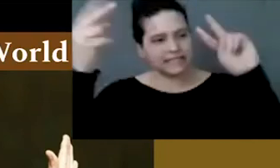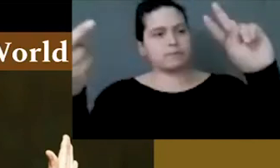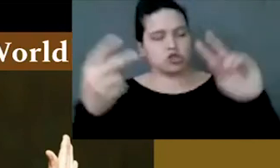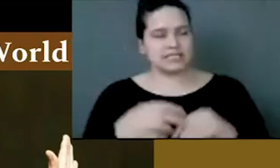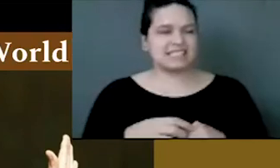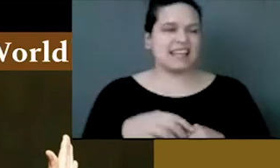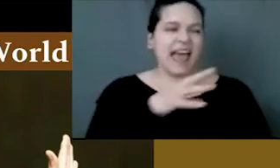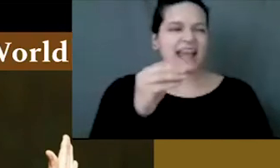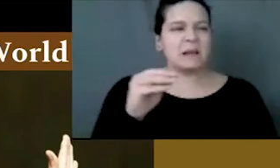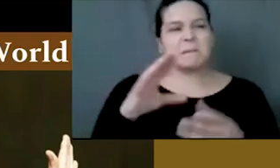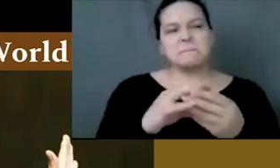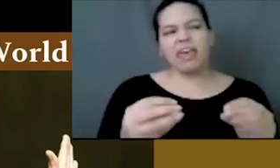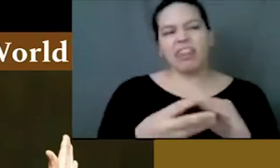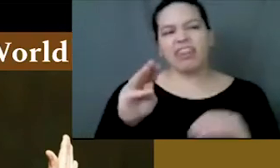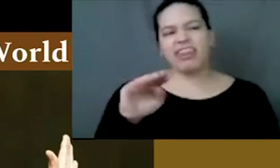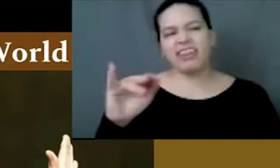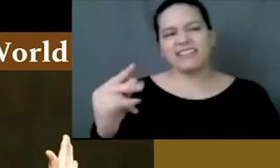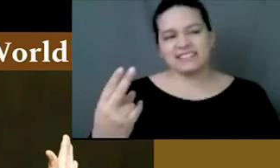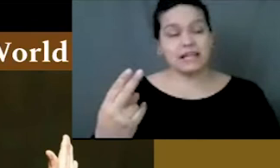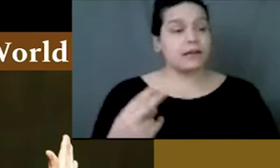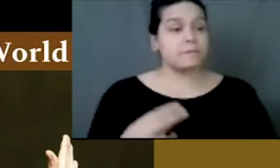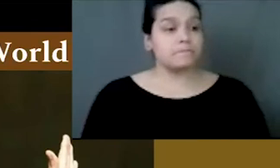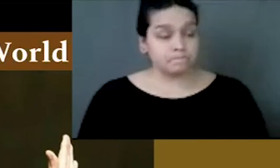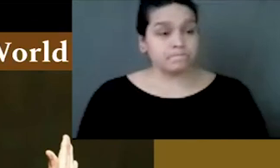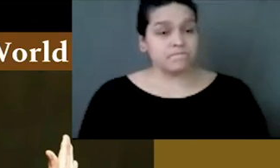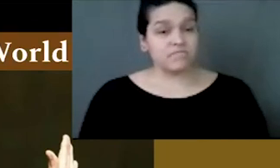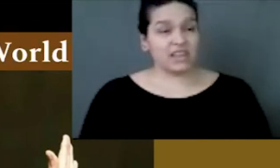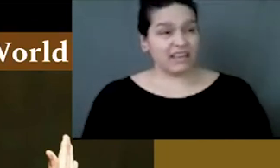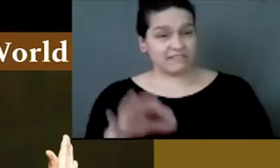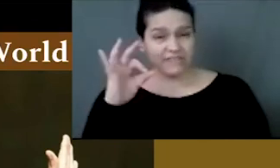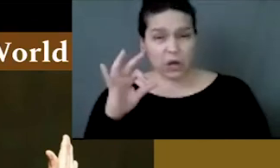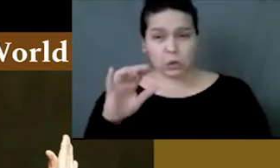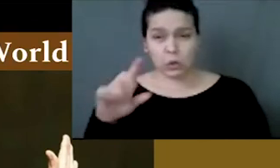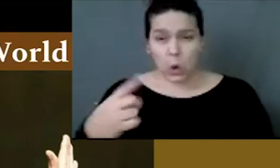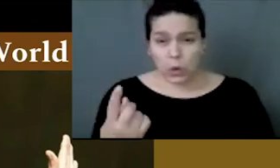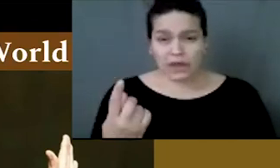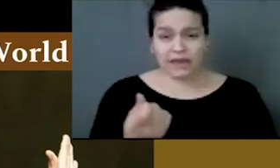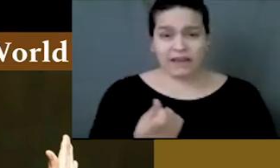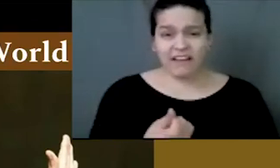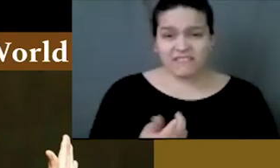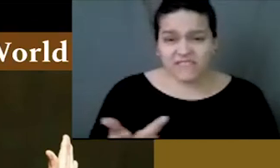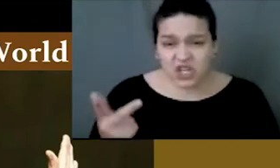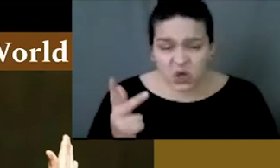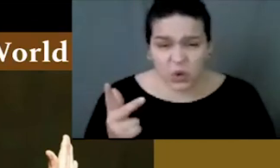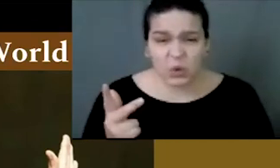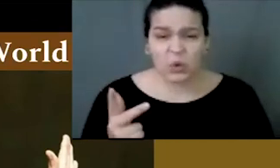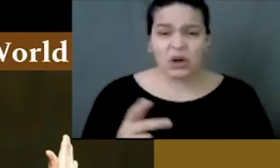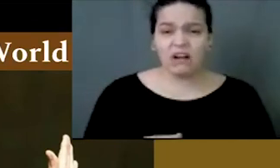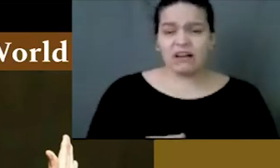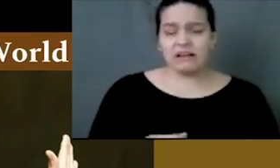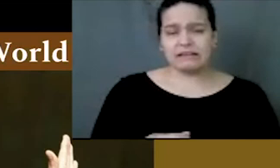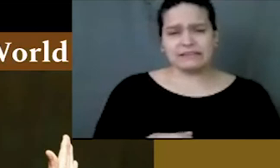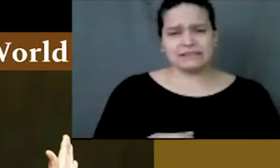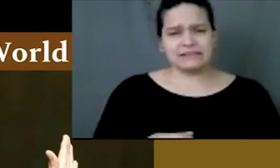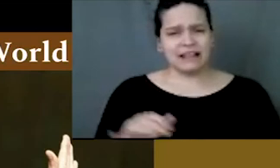myths and misconceptions. So in this study, they found that only 34% of people in the U.S. believe that